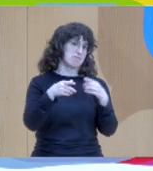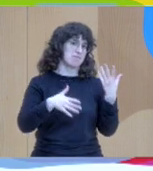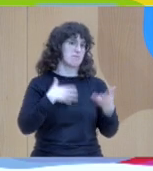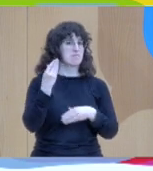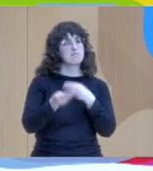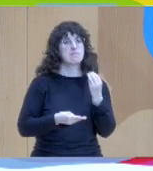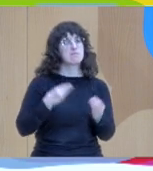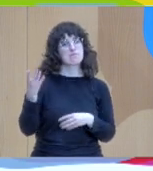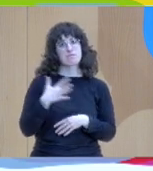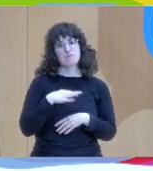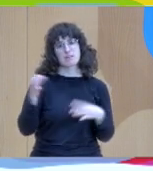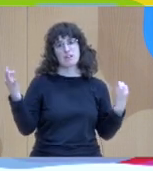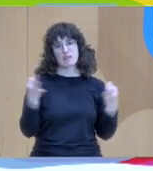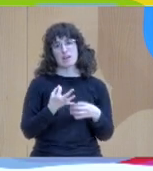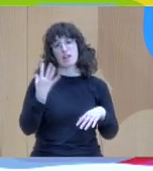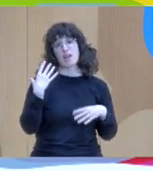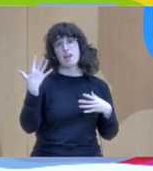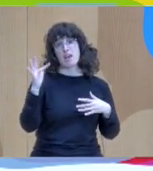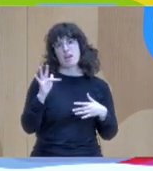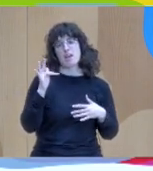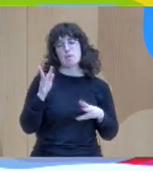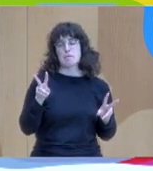because you have a network supporting you